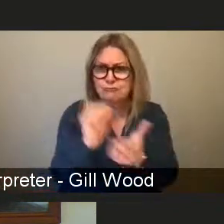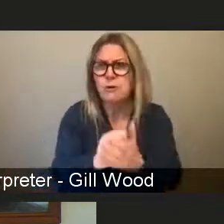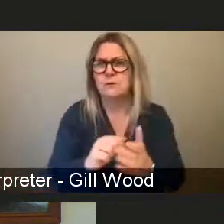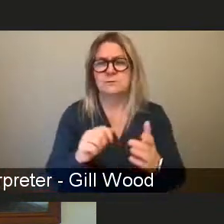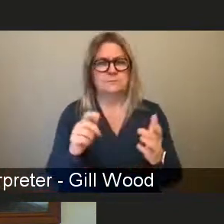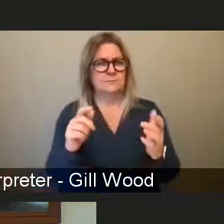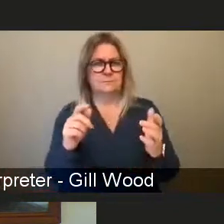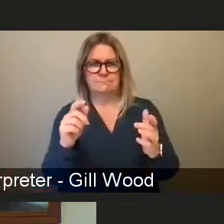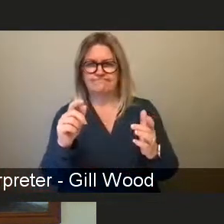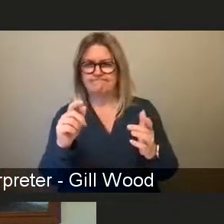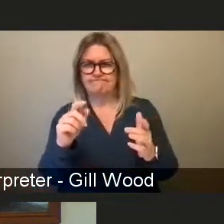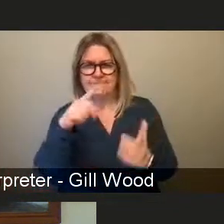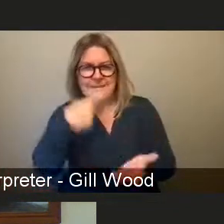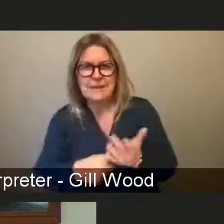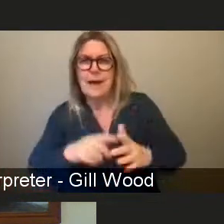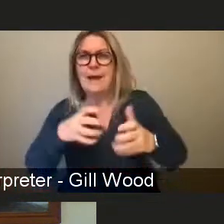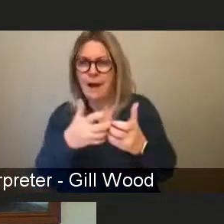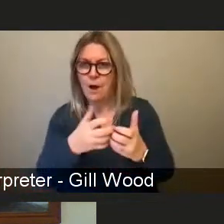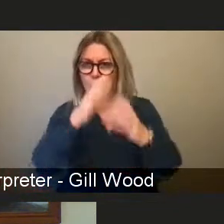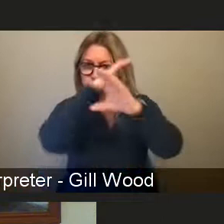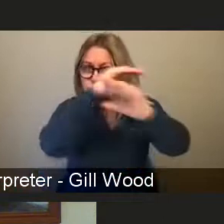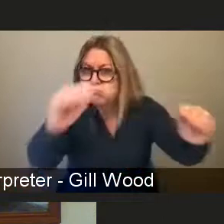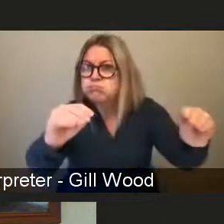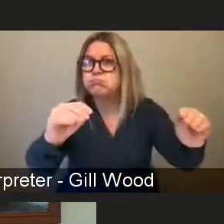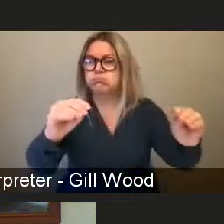to make that happen.